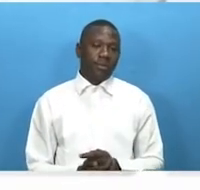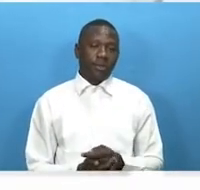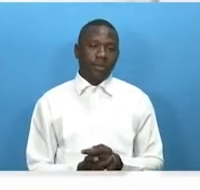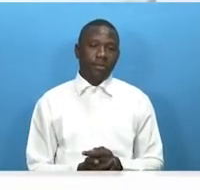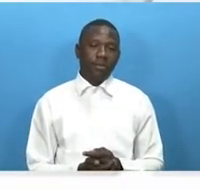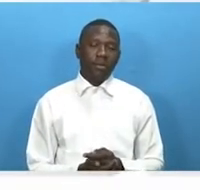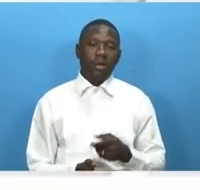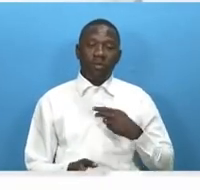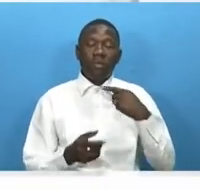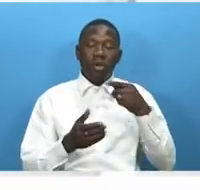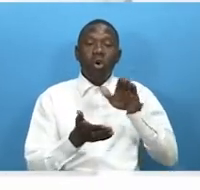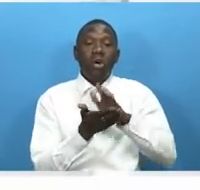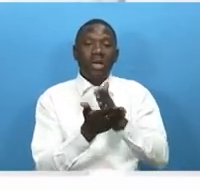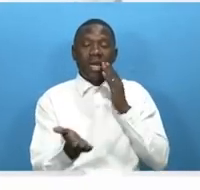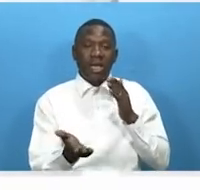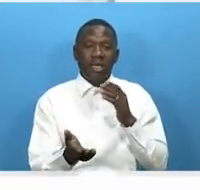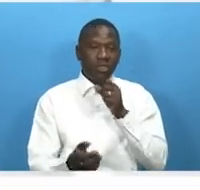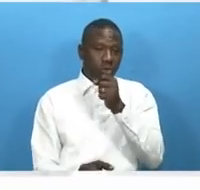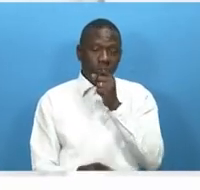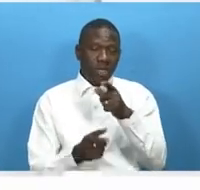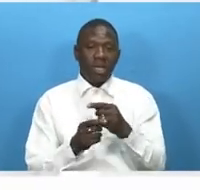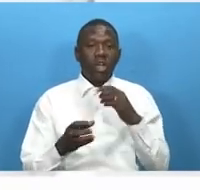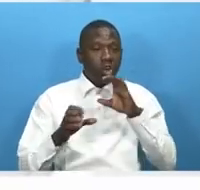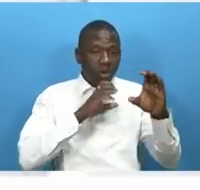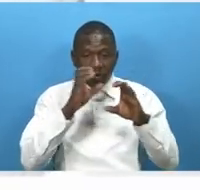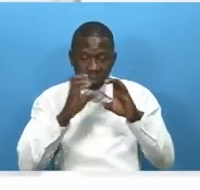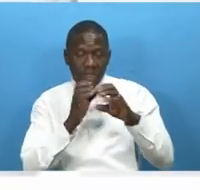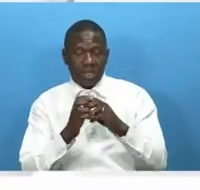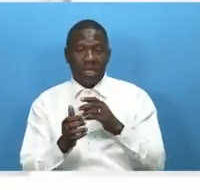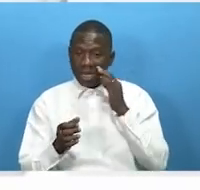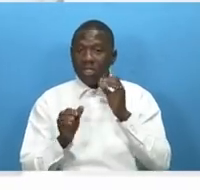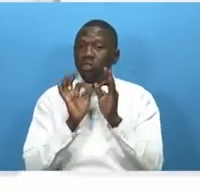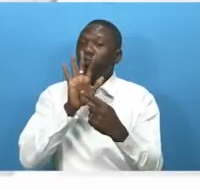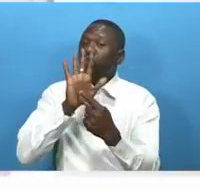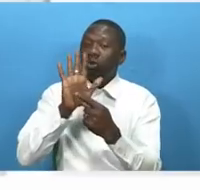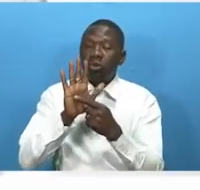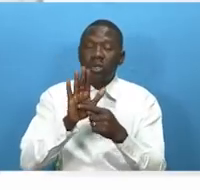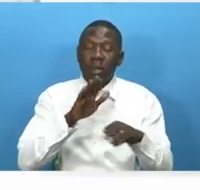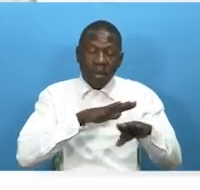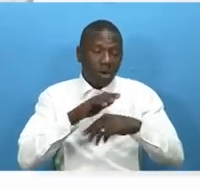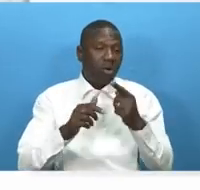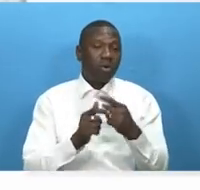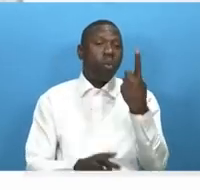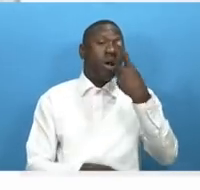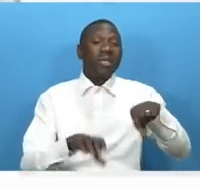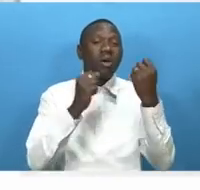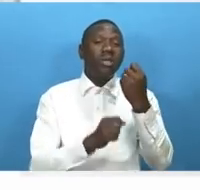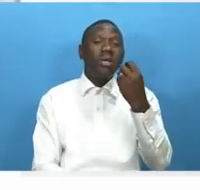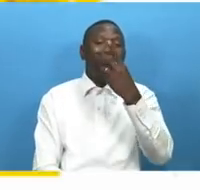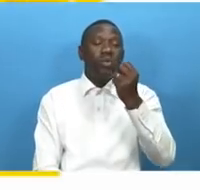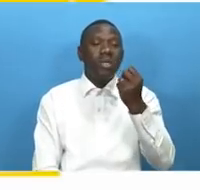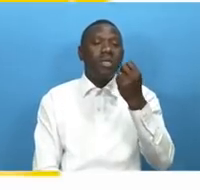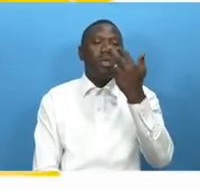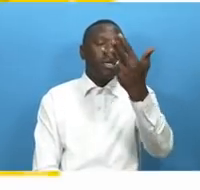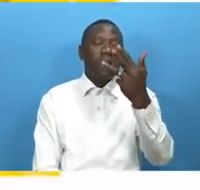Published by the online journal, The Conversation analyzes the backgrounds of 1,029 presidents and prime ministers